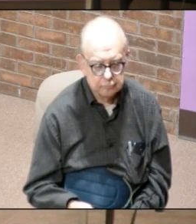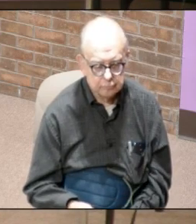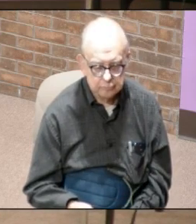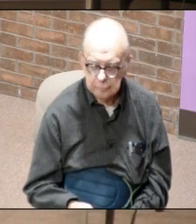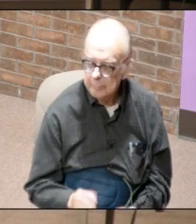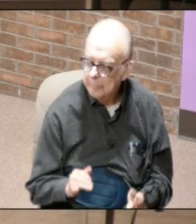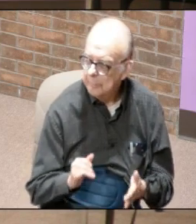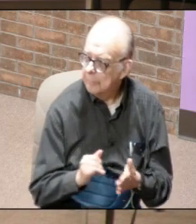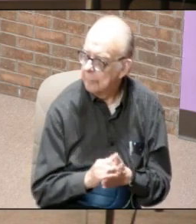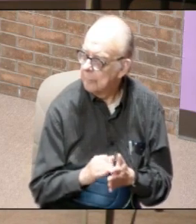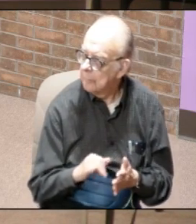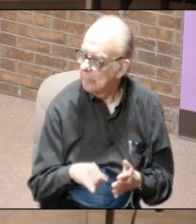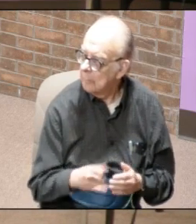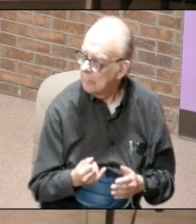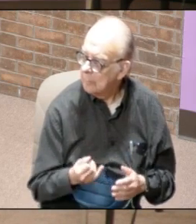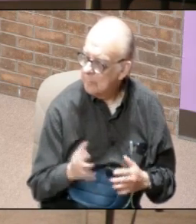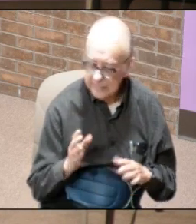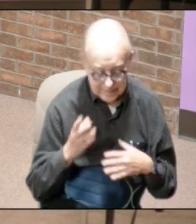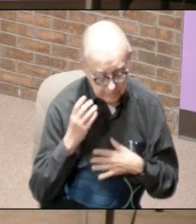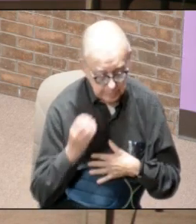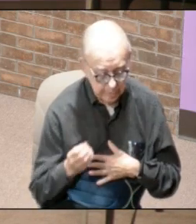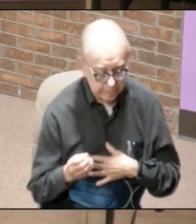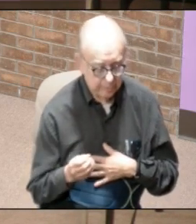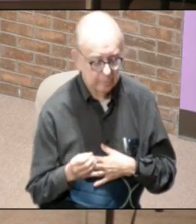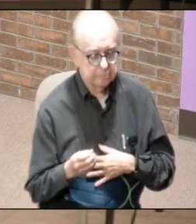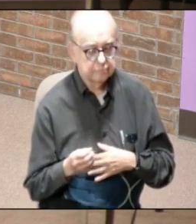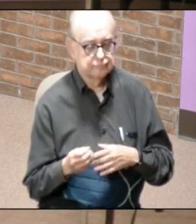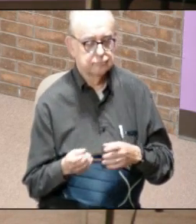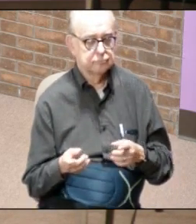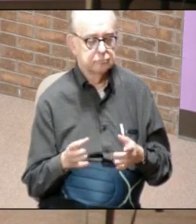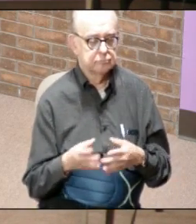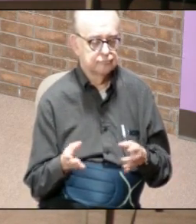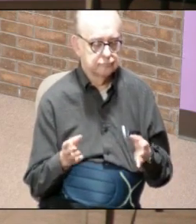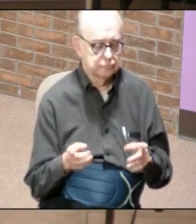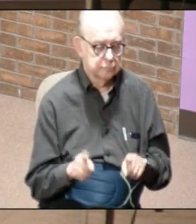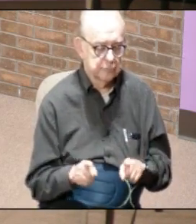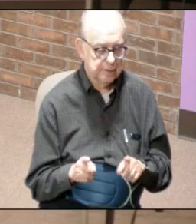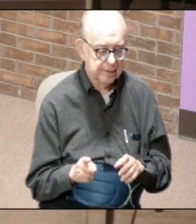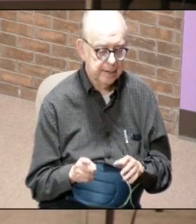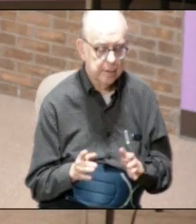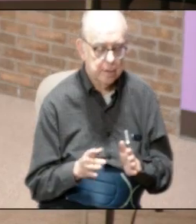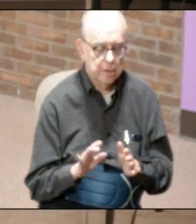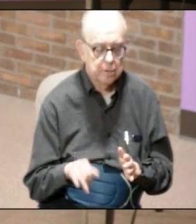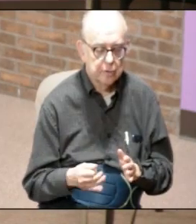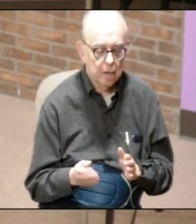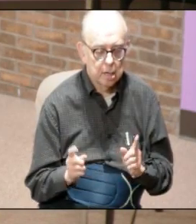that John had was when he met Jesus